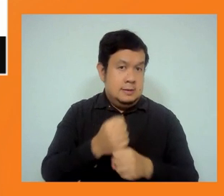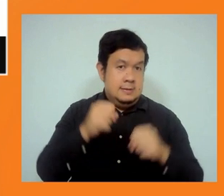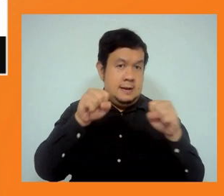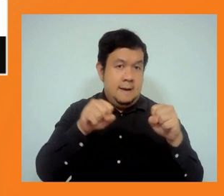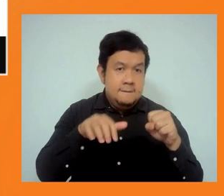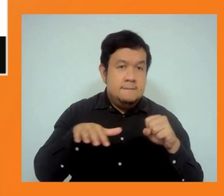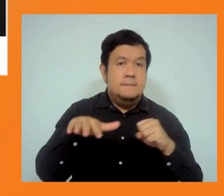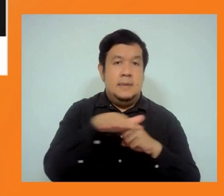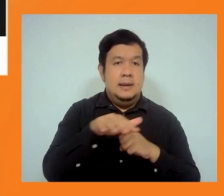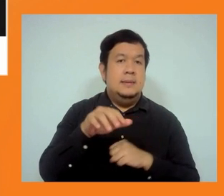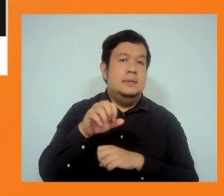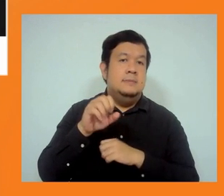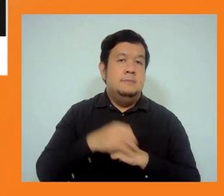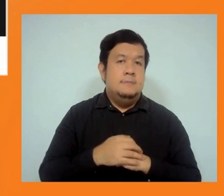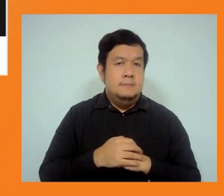next slide.